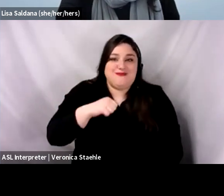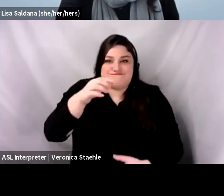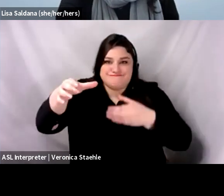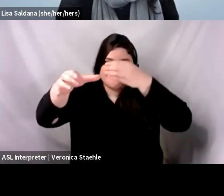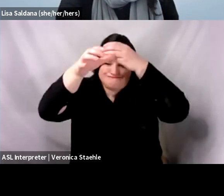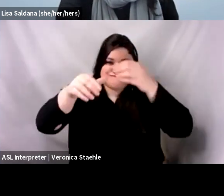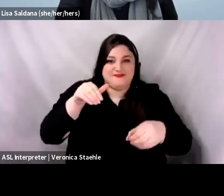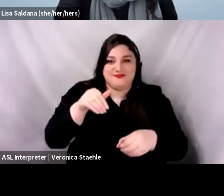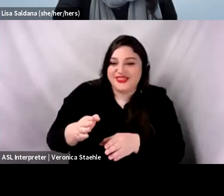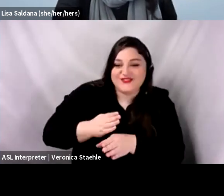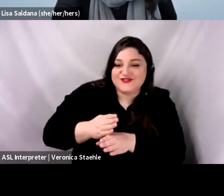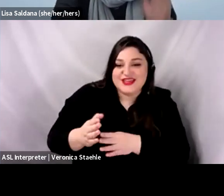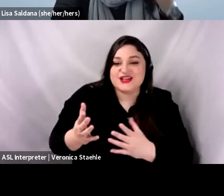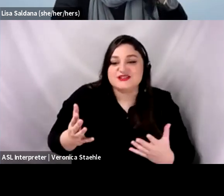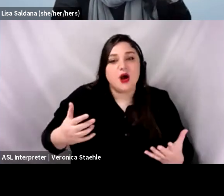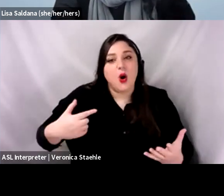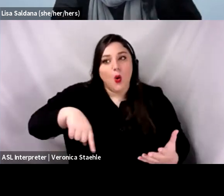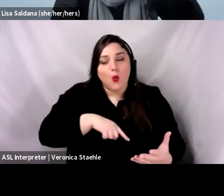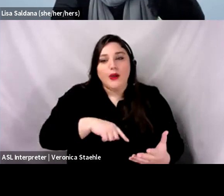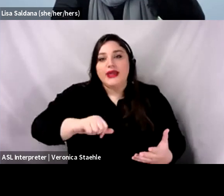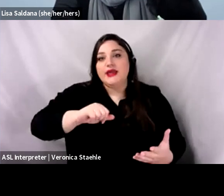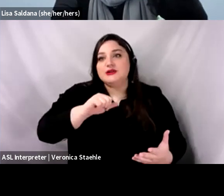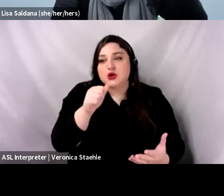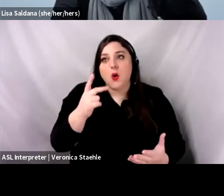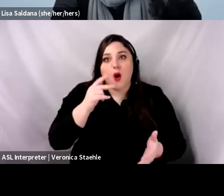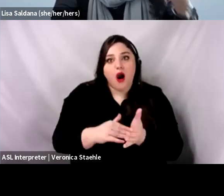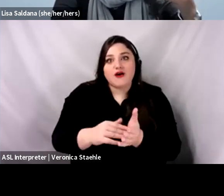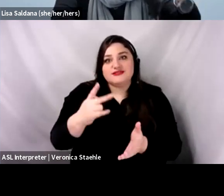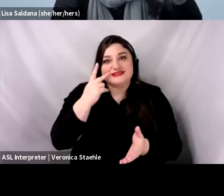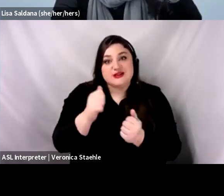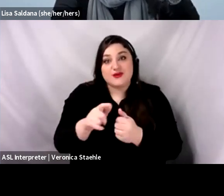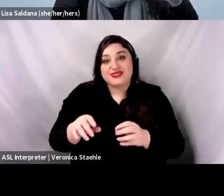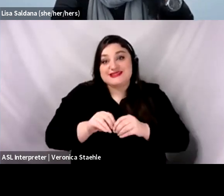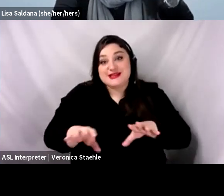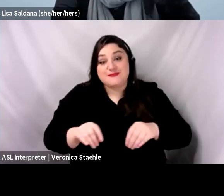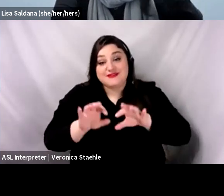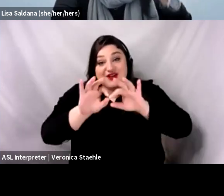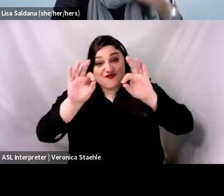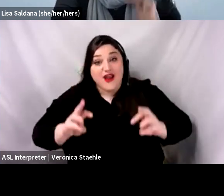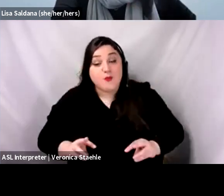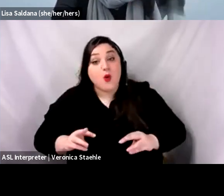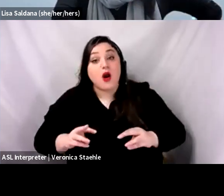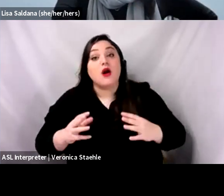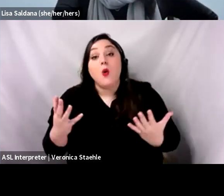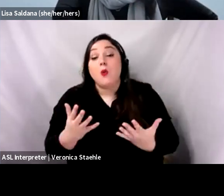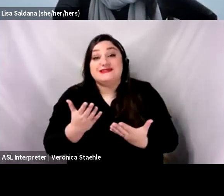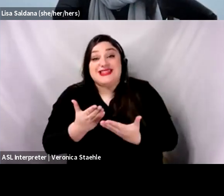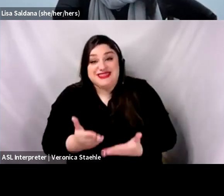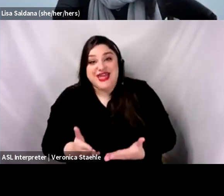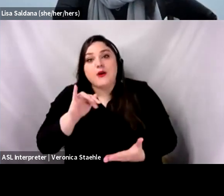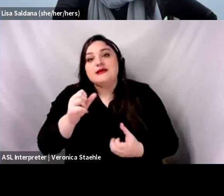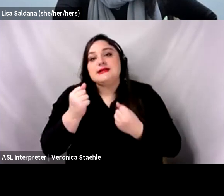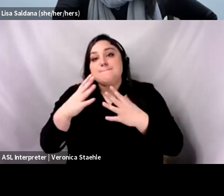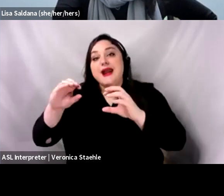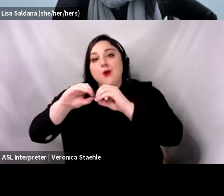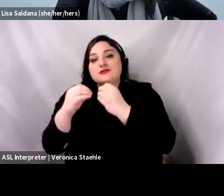not see a lot with implementation frameworks is that these organizations already have their own, you know, frameworks and approaches